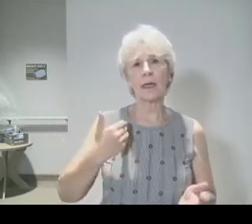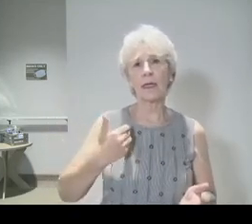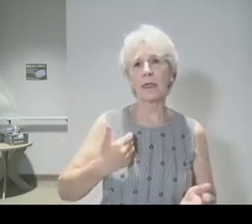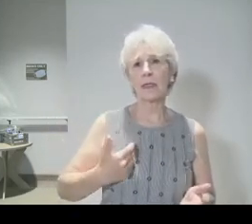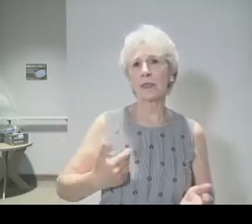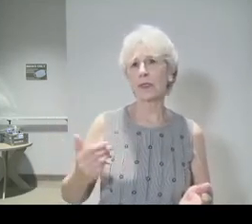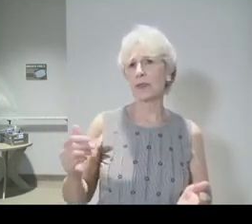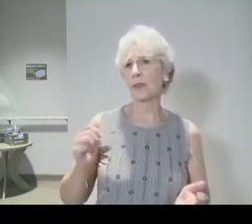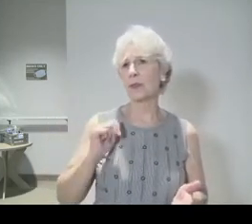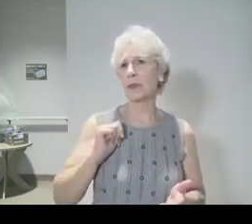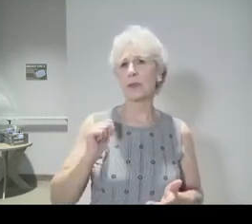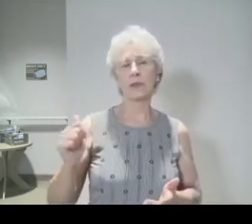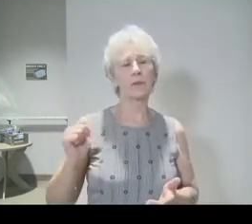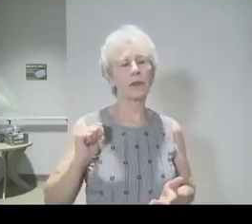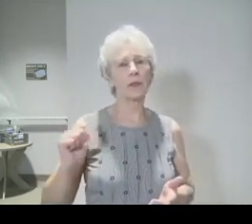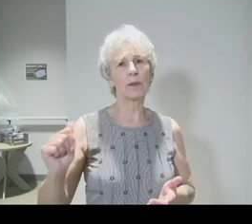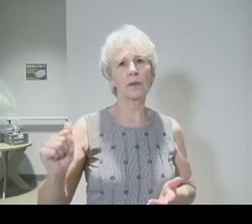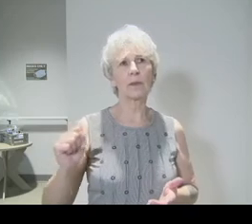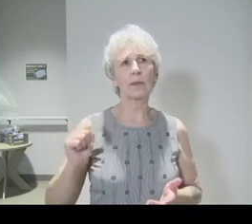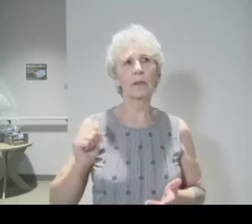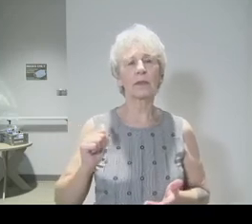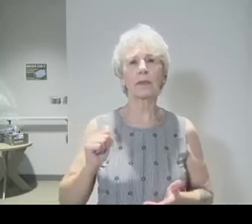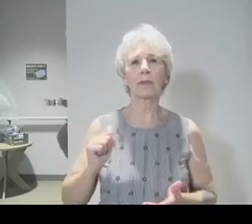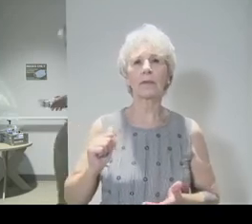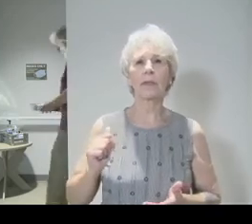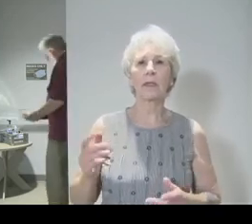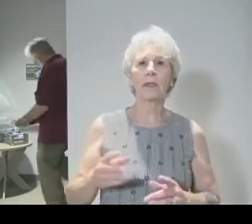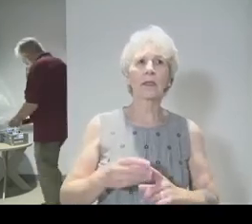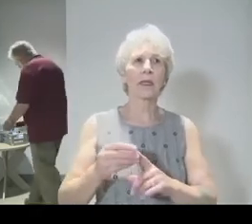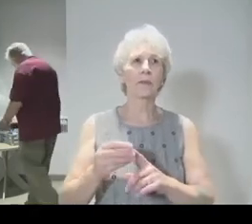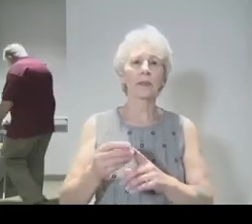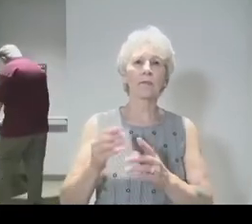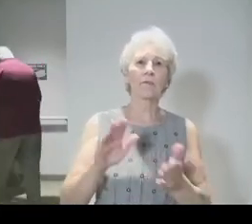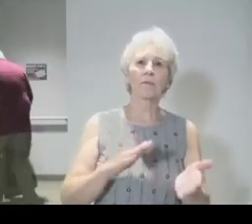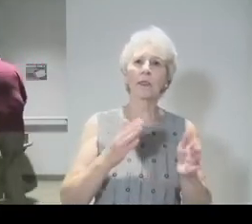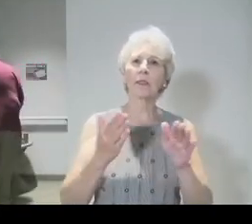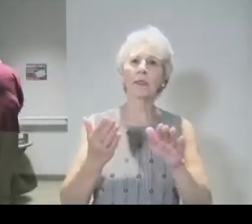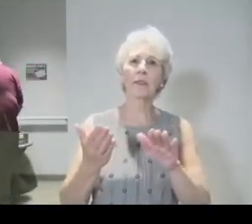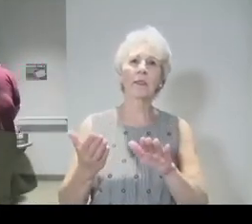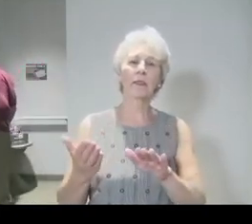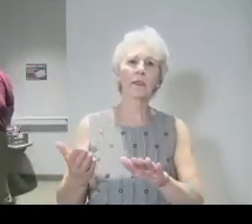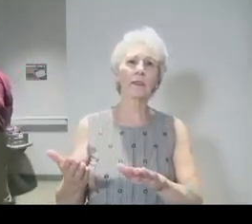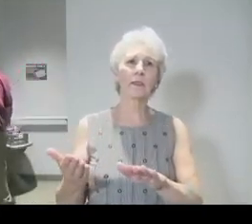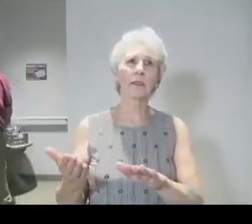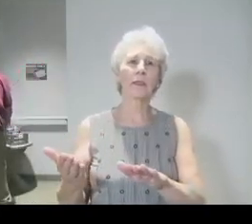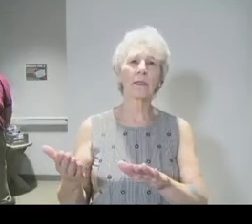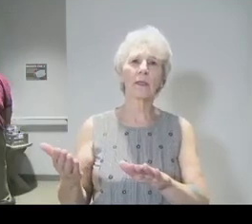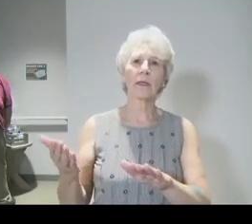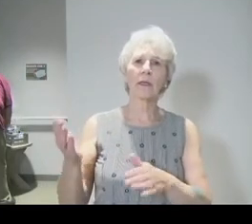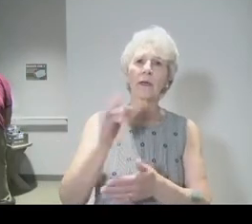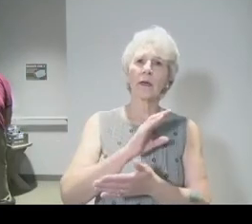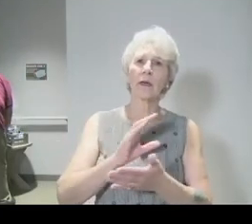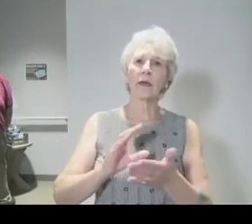I should boast, save in the death